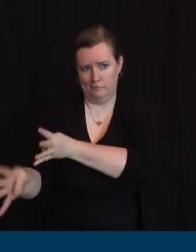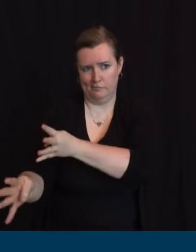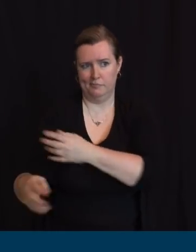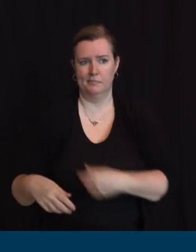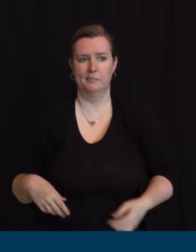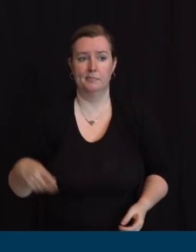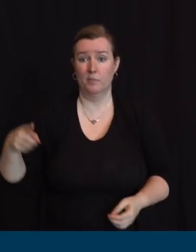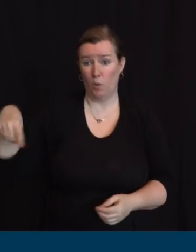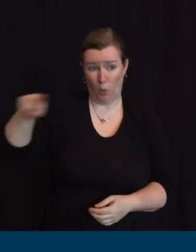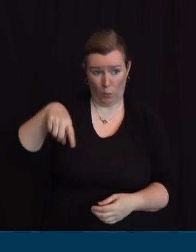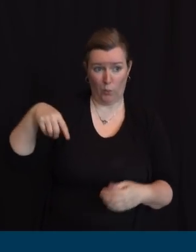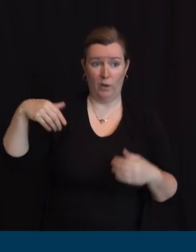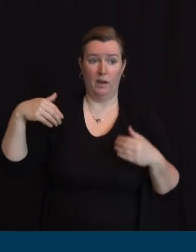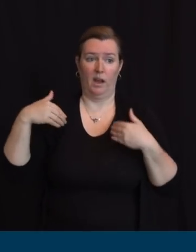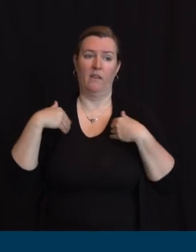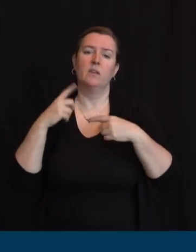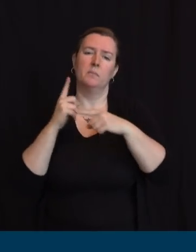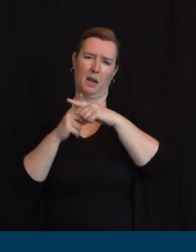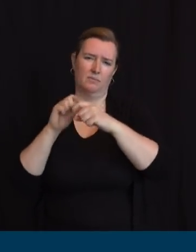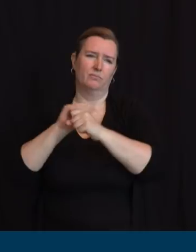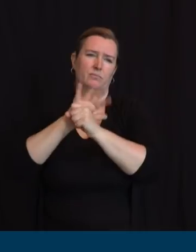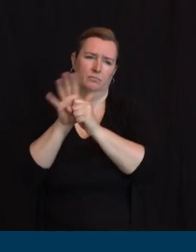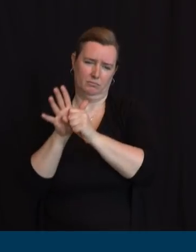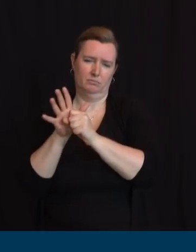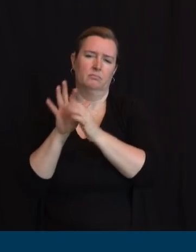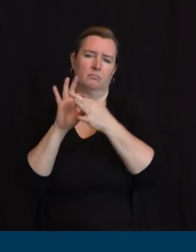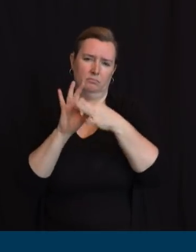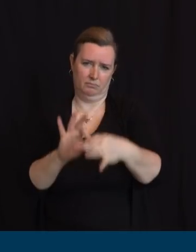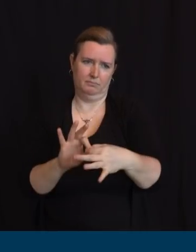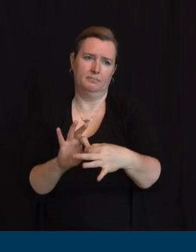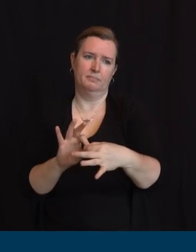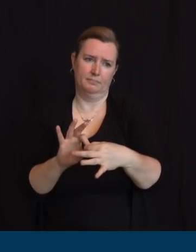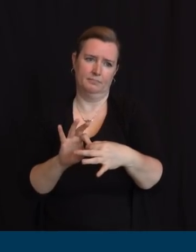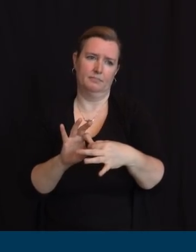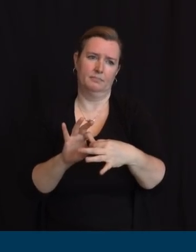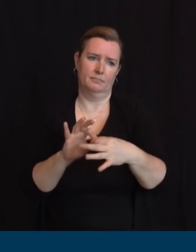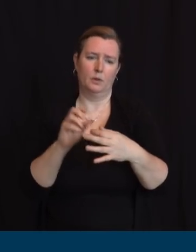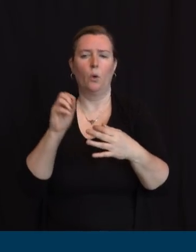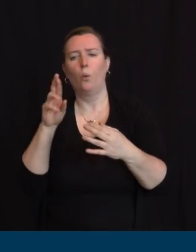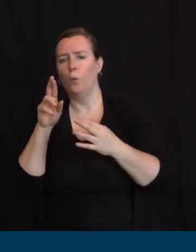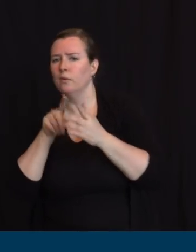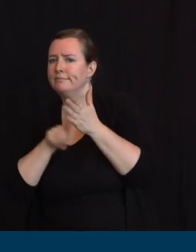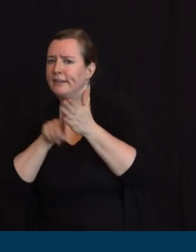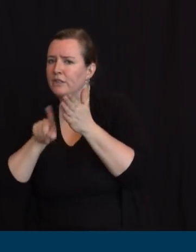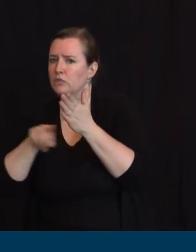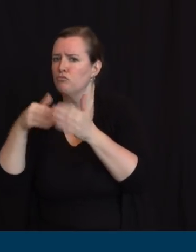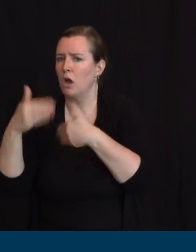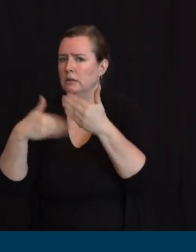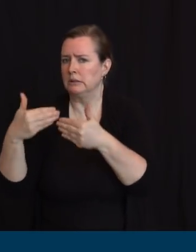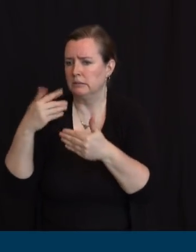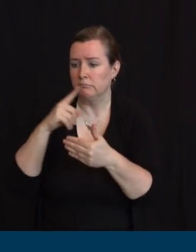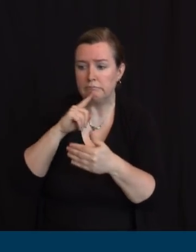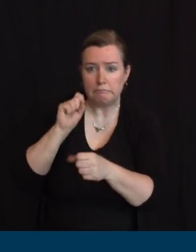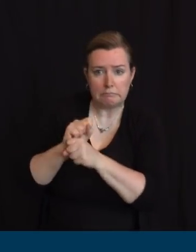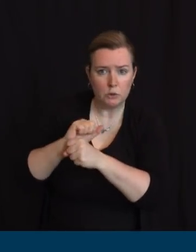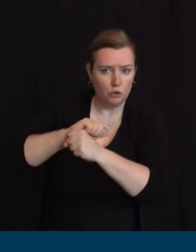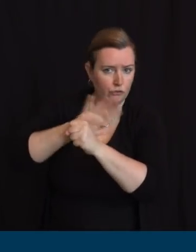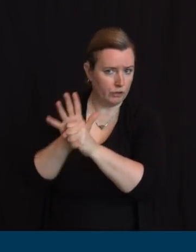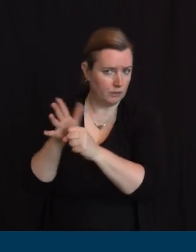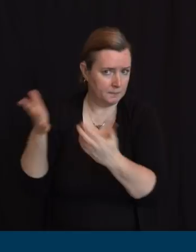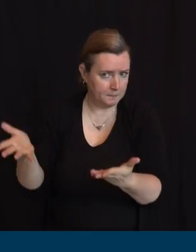-19 or are persons under investigation. That was the daily growth rate of